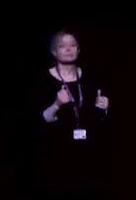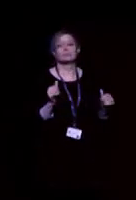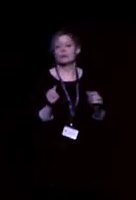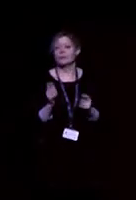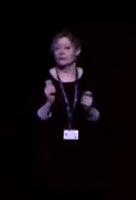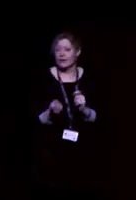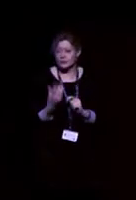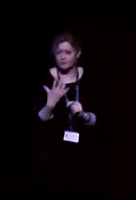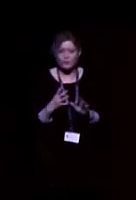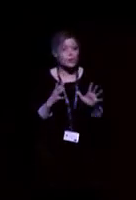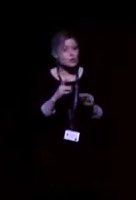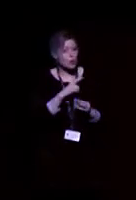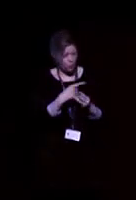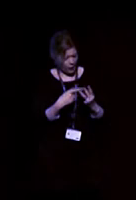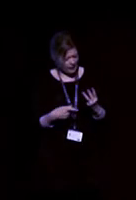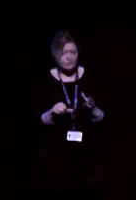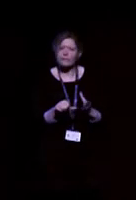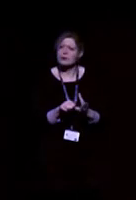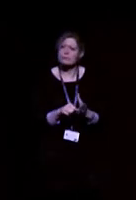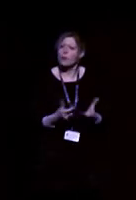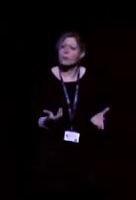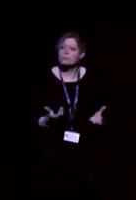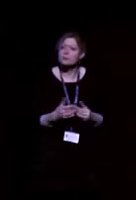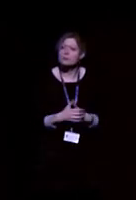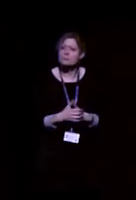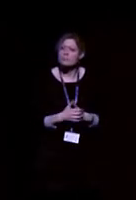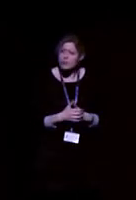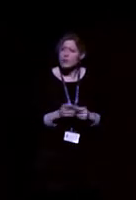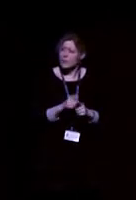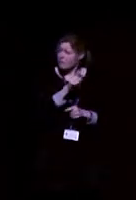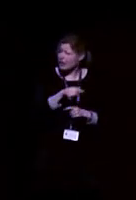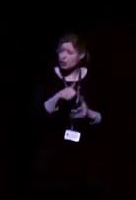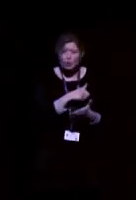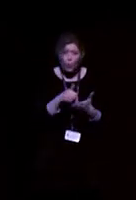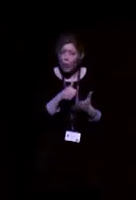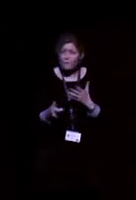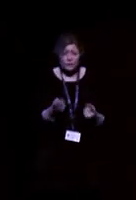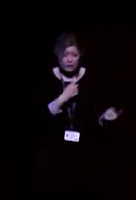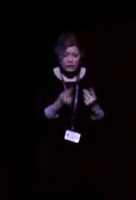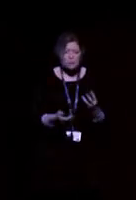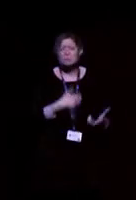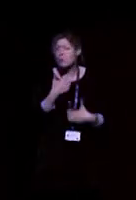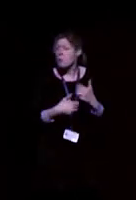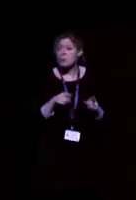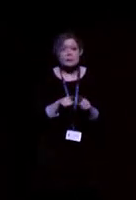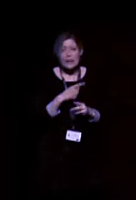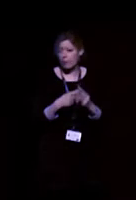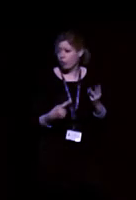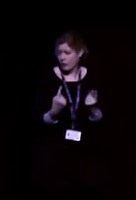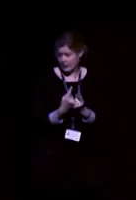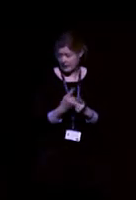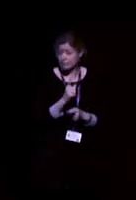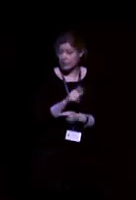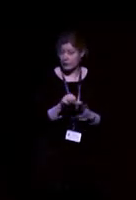But why is this the case that people come to me so often with these problems? It's because of the directional